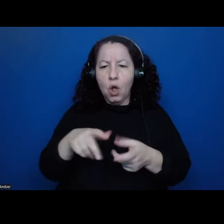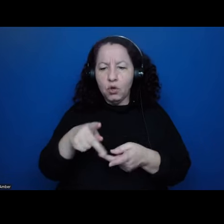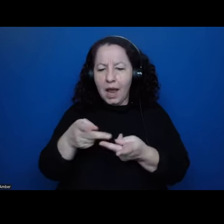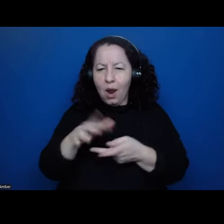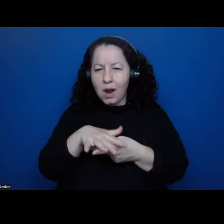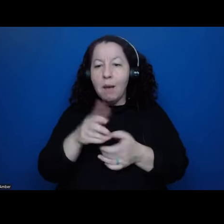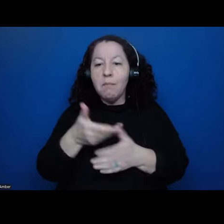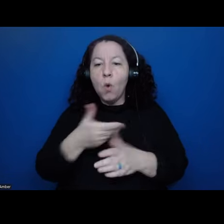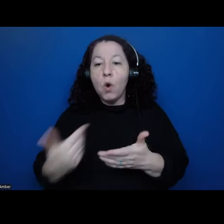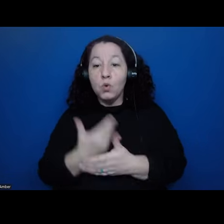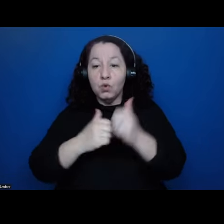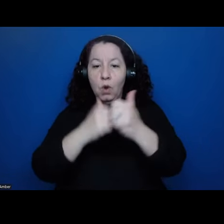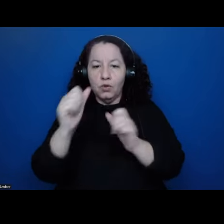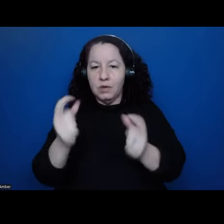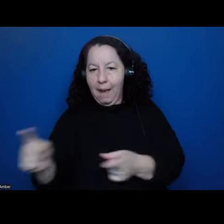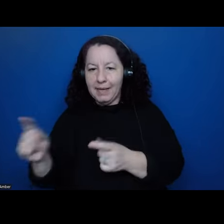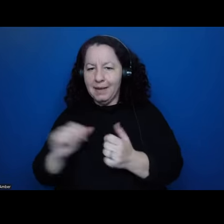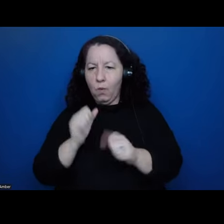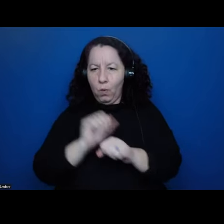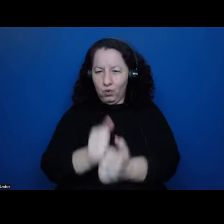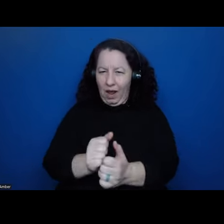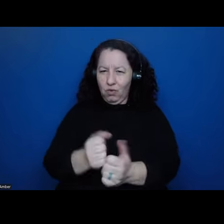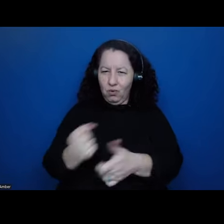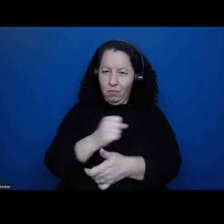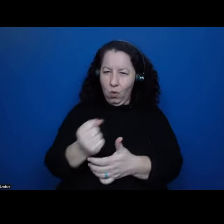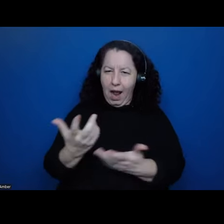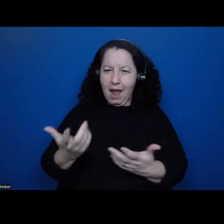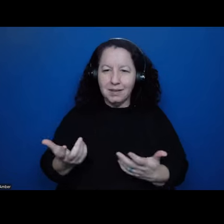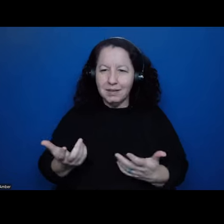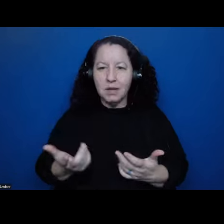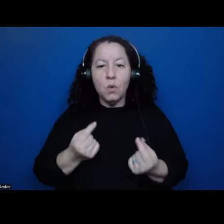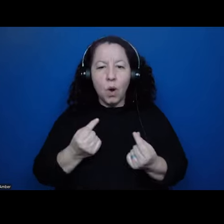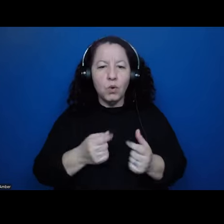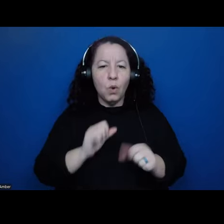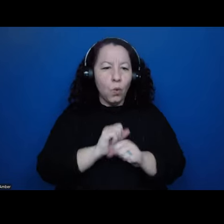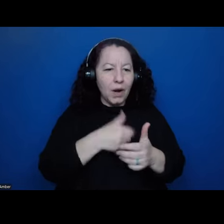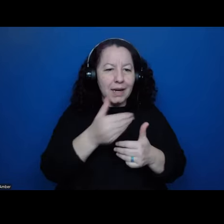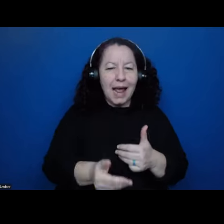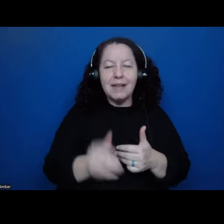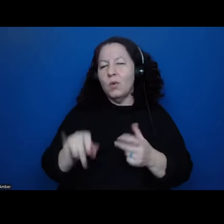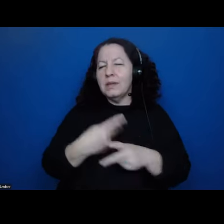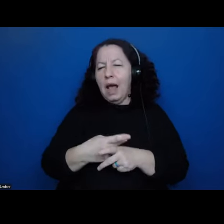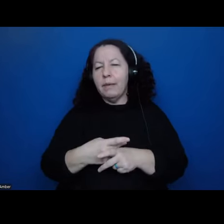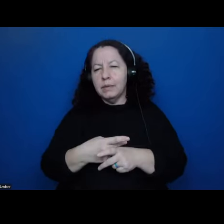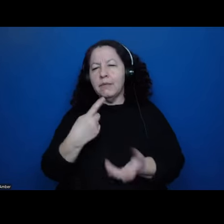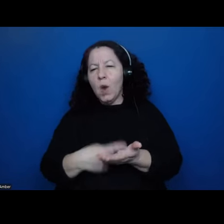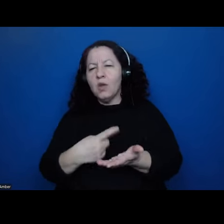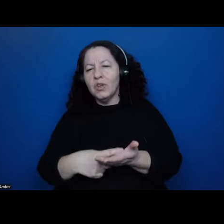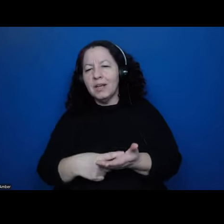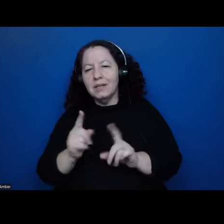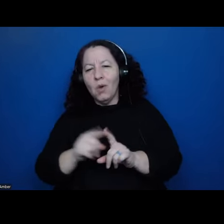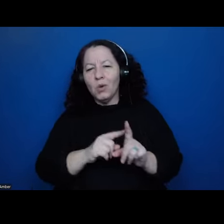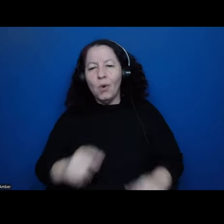How can we work together to prioritize? What should we do? Where should we work next? Um, and these sorts of questions, uh, as well.